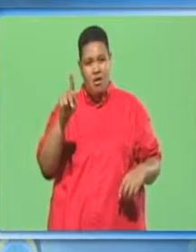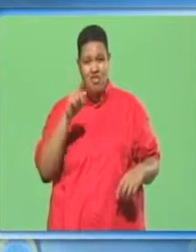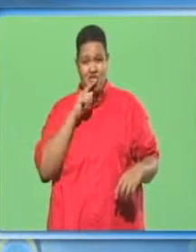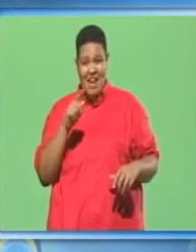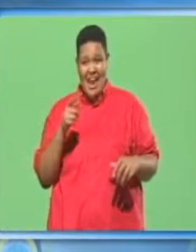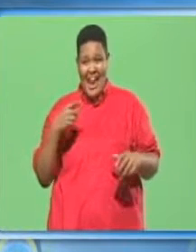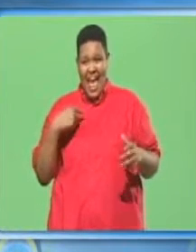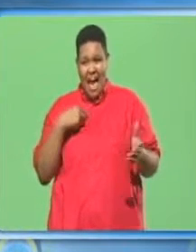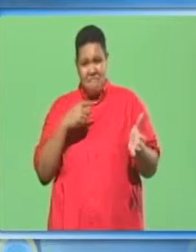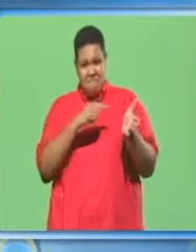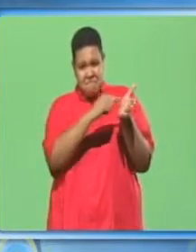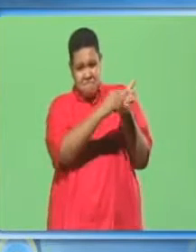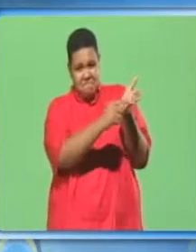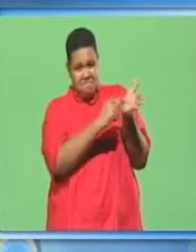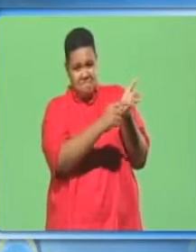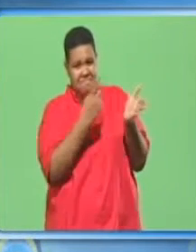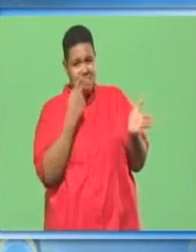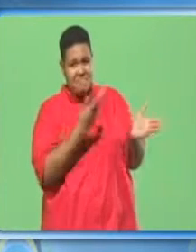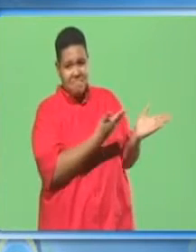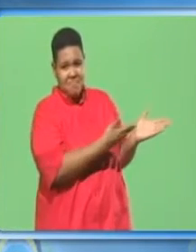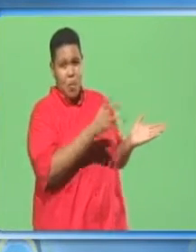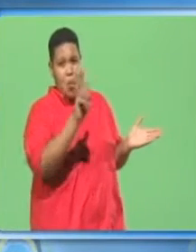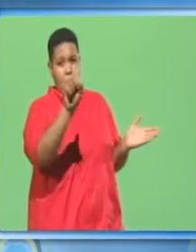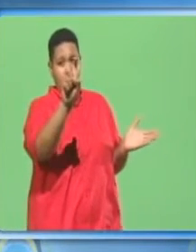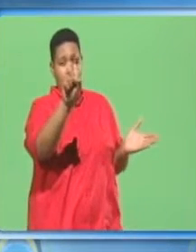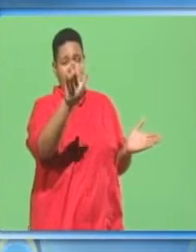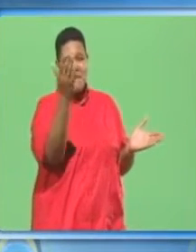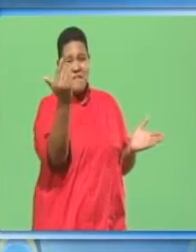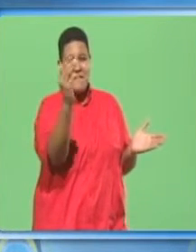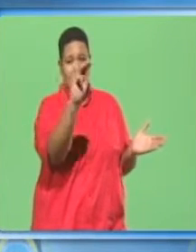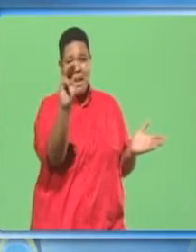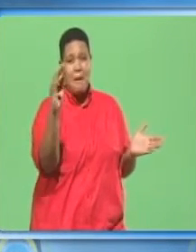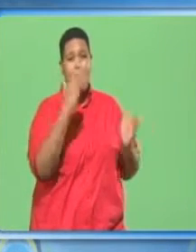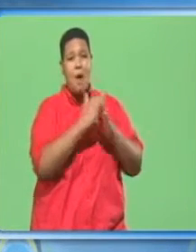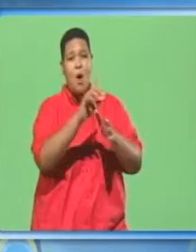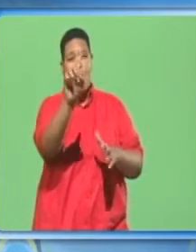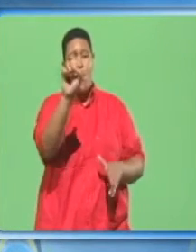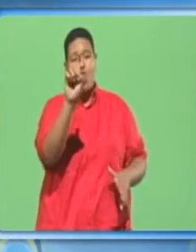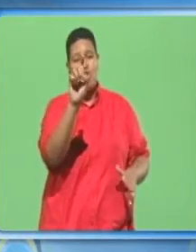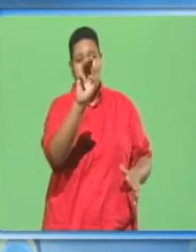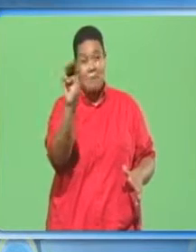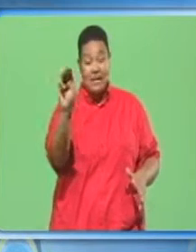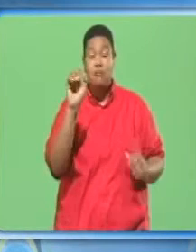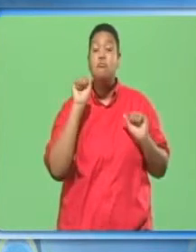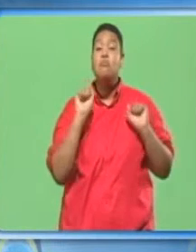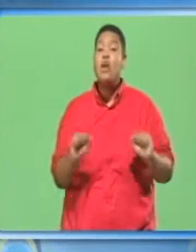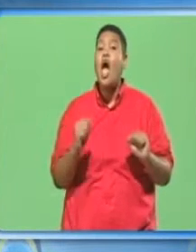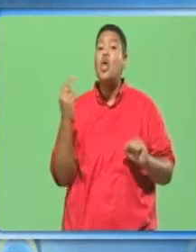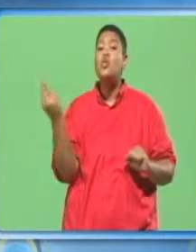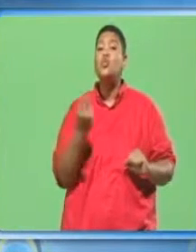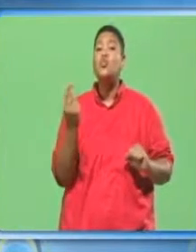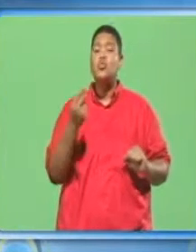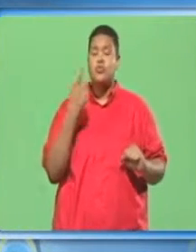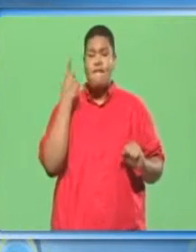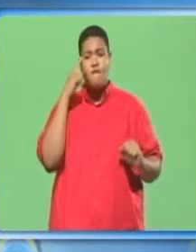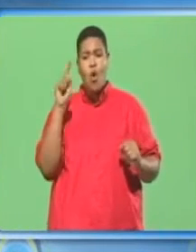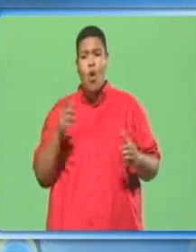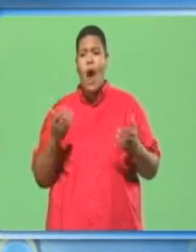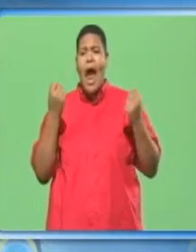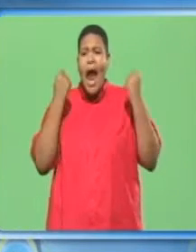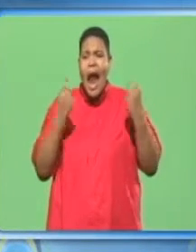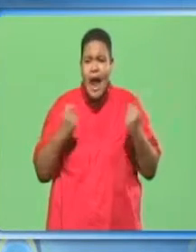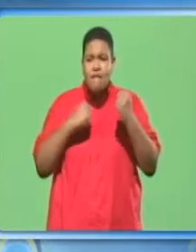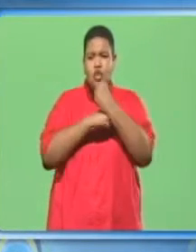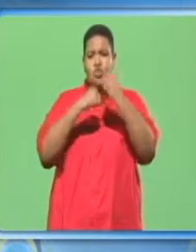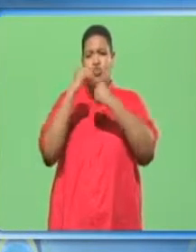cross section of at least 115 mm by 100 mm. It can be used in the form of heavy